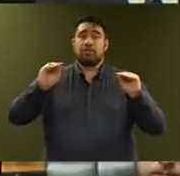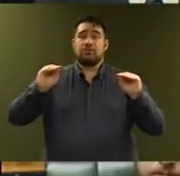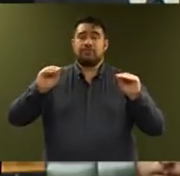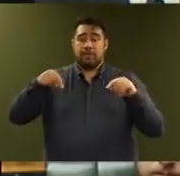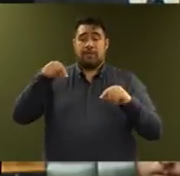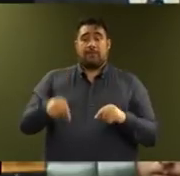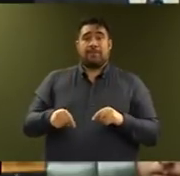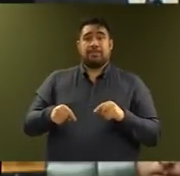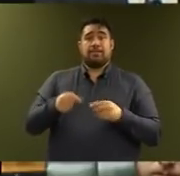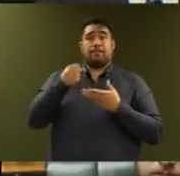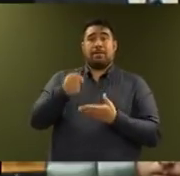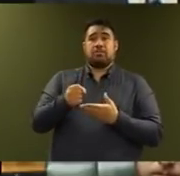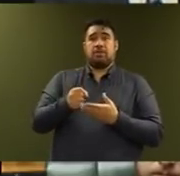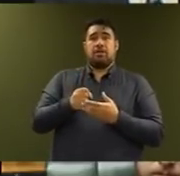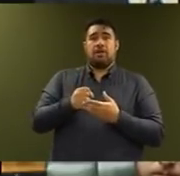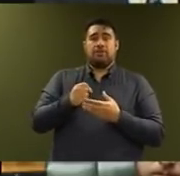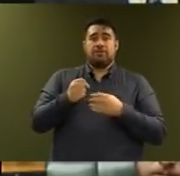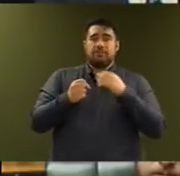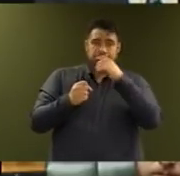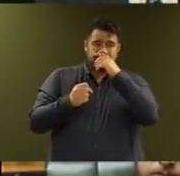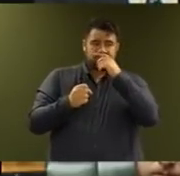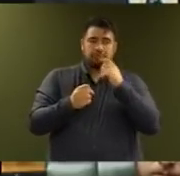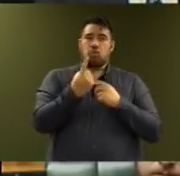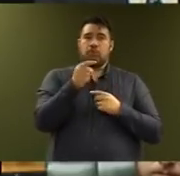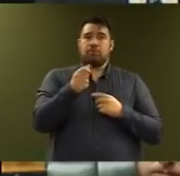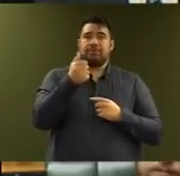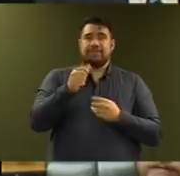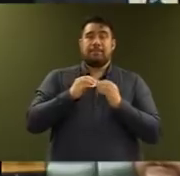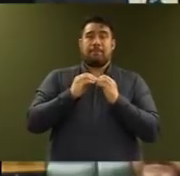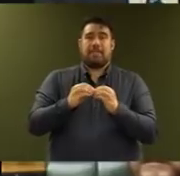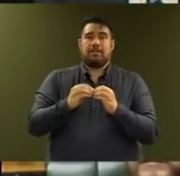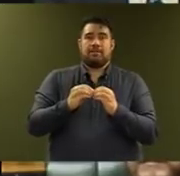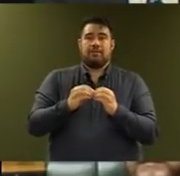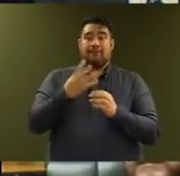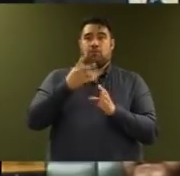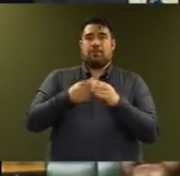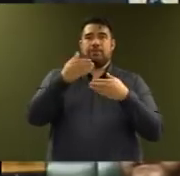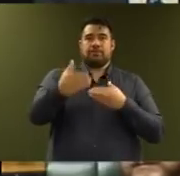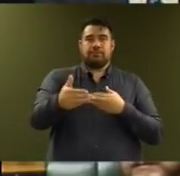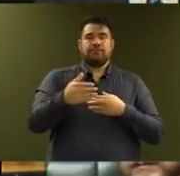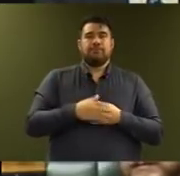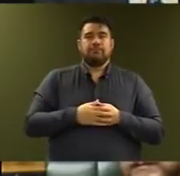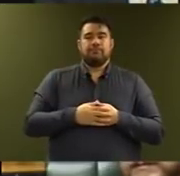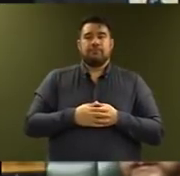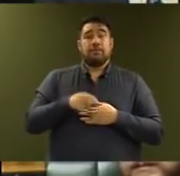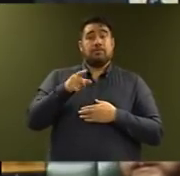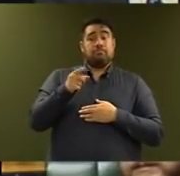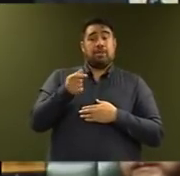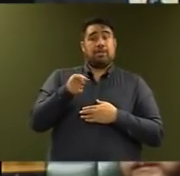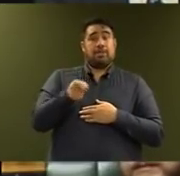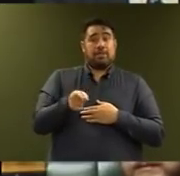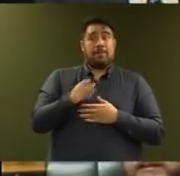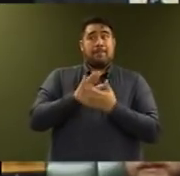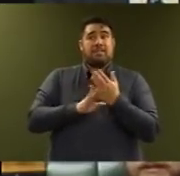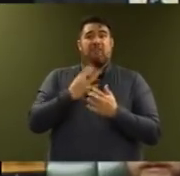$1.6 billion in new operating funding over four years. This new operating funding is a 45